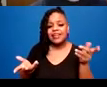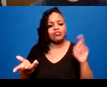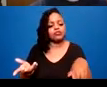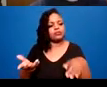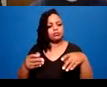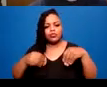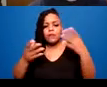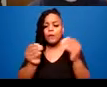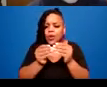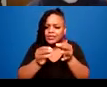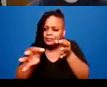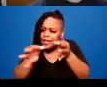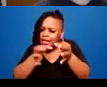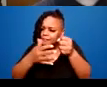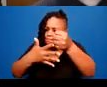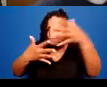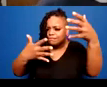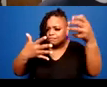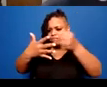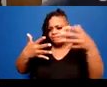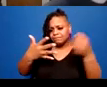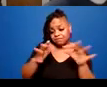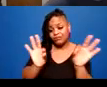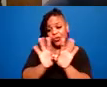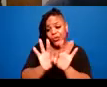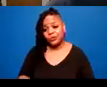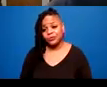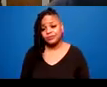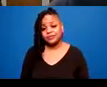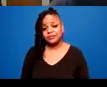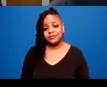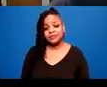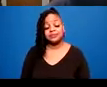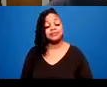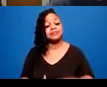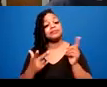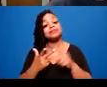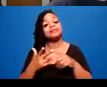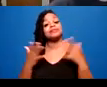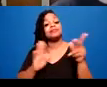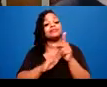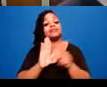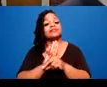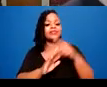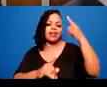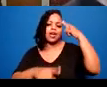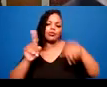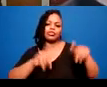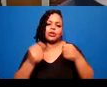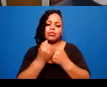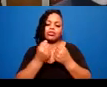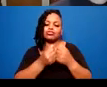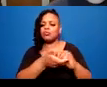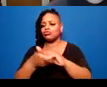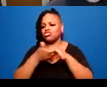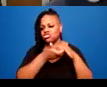The third principle is collaboration. Definition is making decisions with the individual and sharing power.